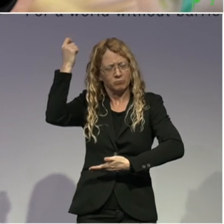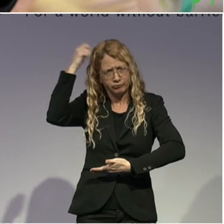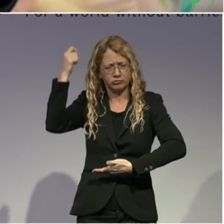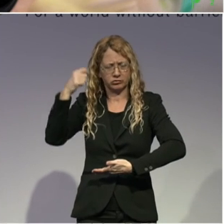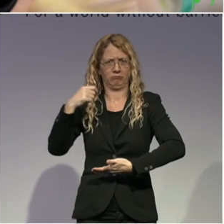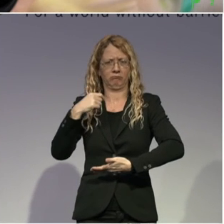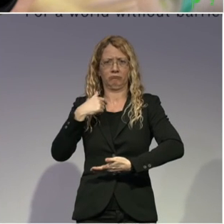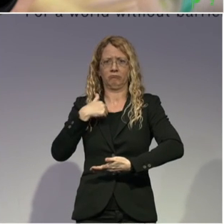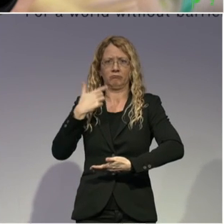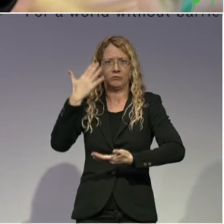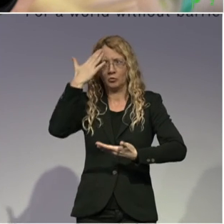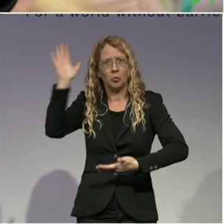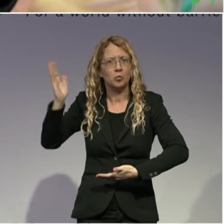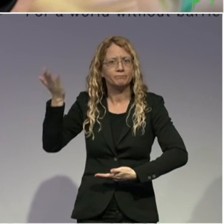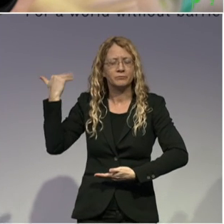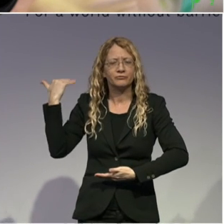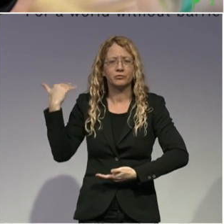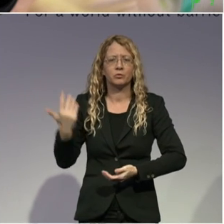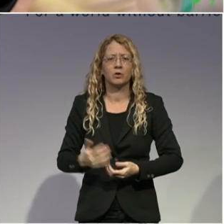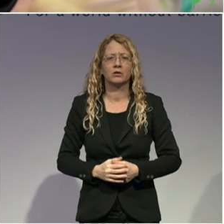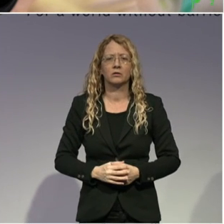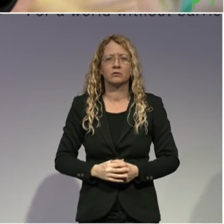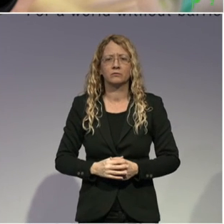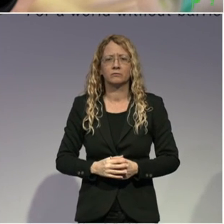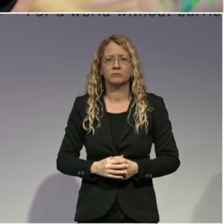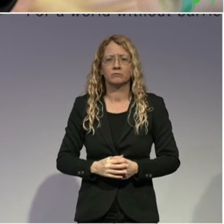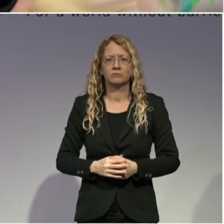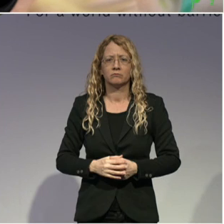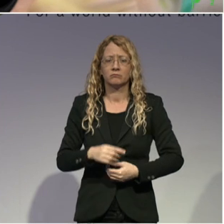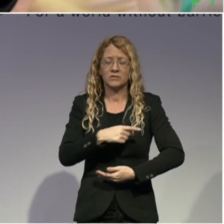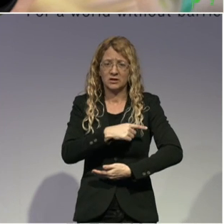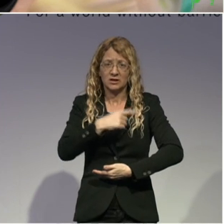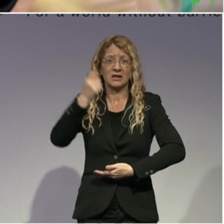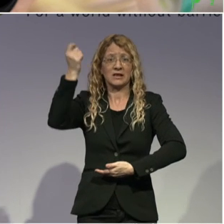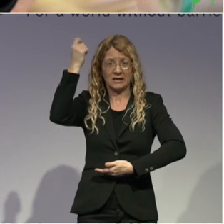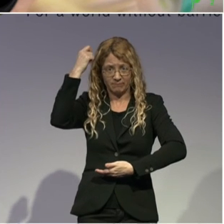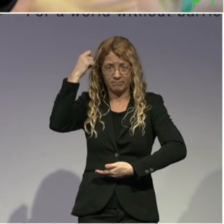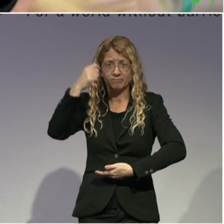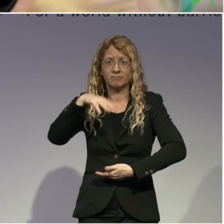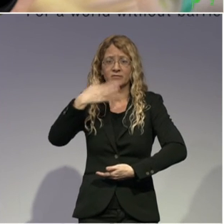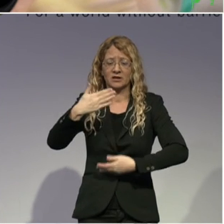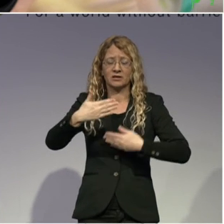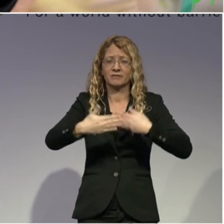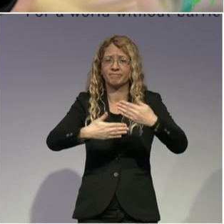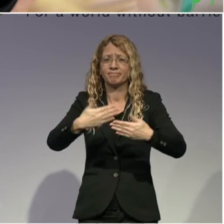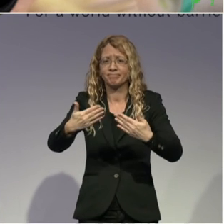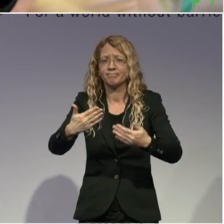a strong level of disability like motor impairment, cognitive impairment,